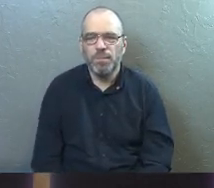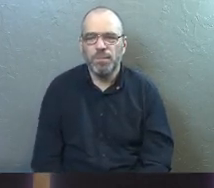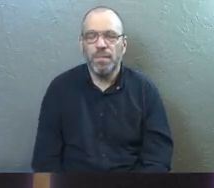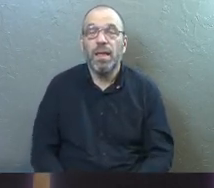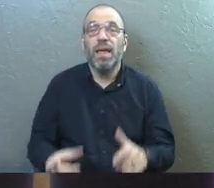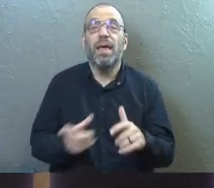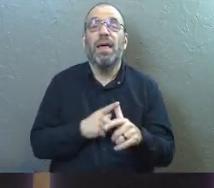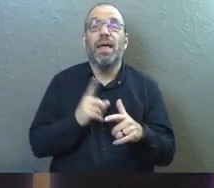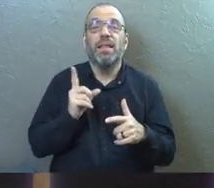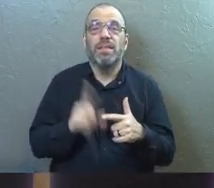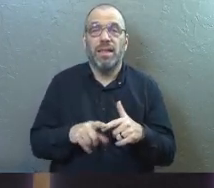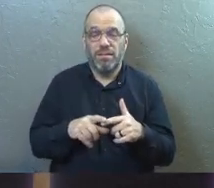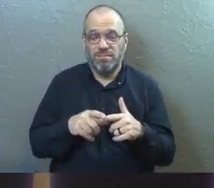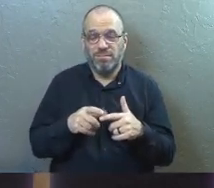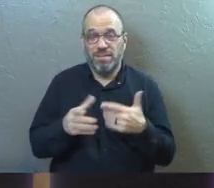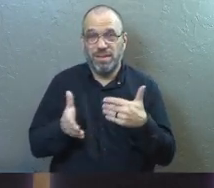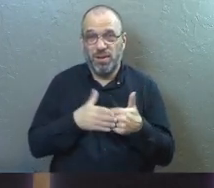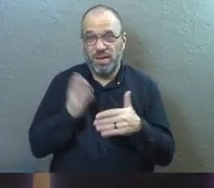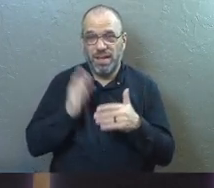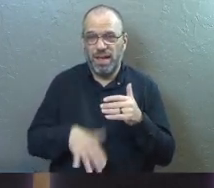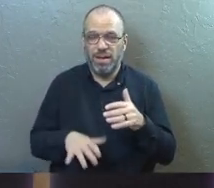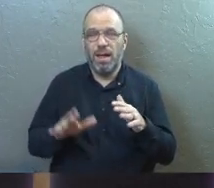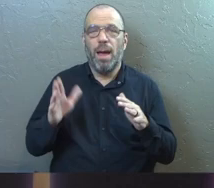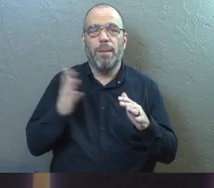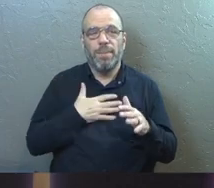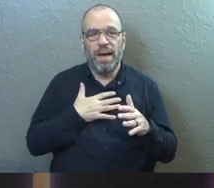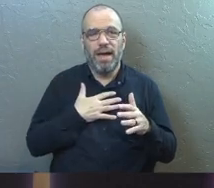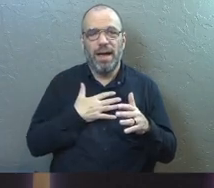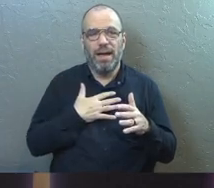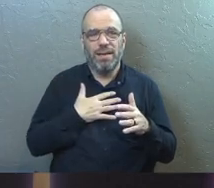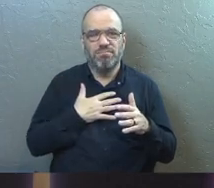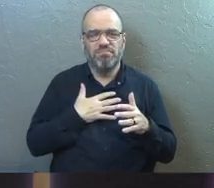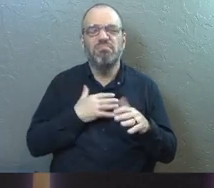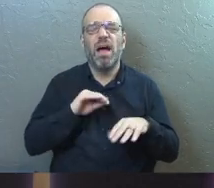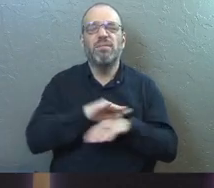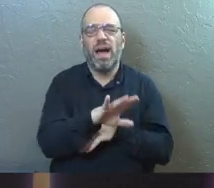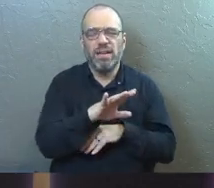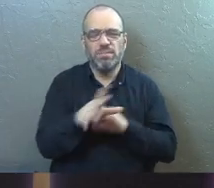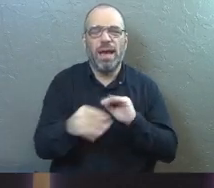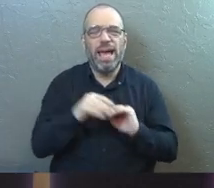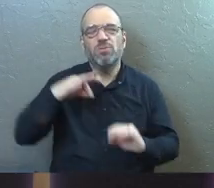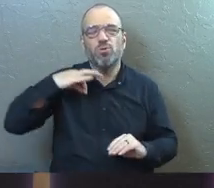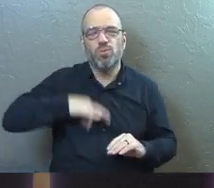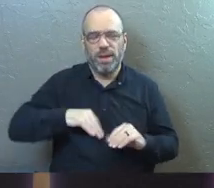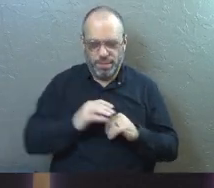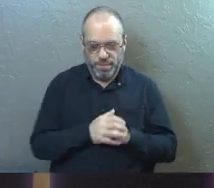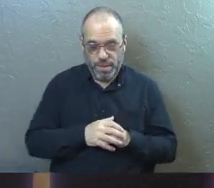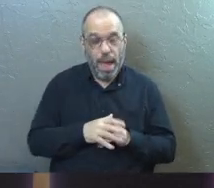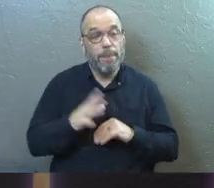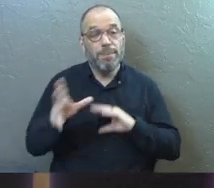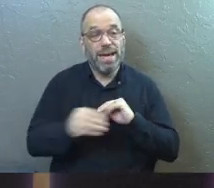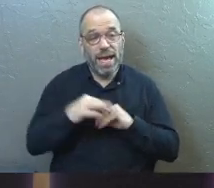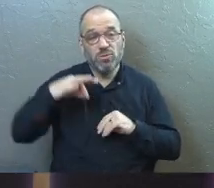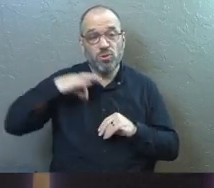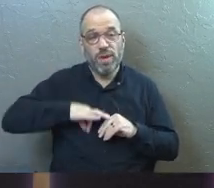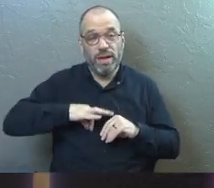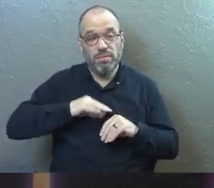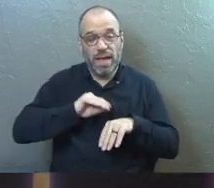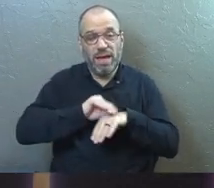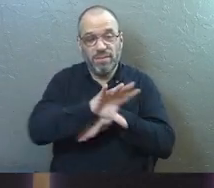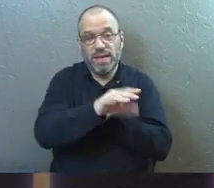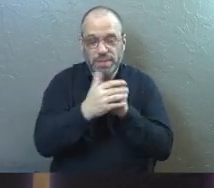but then we got to the end of it and I was like but here's my extra credit advice my extra credit advice